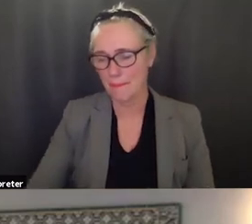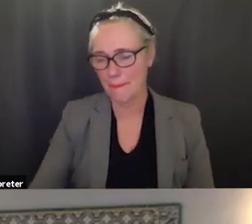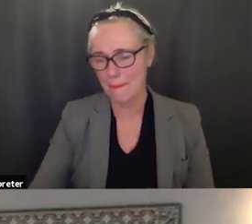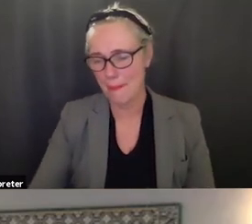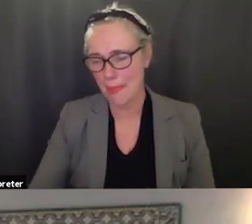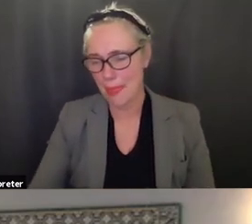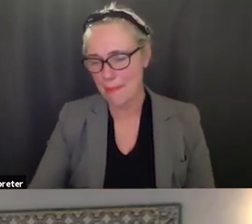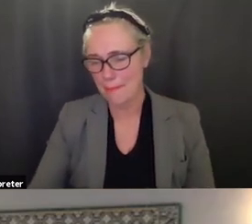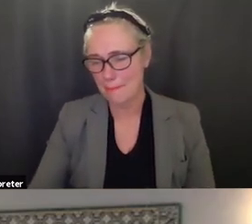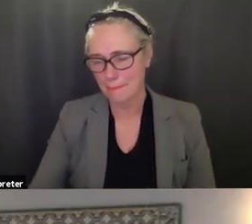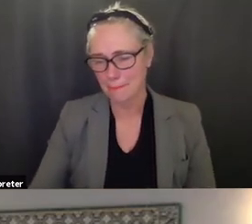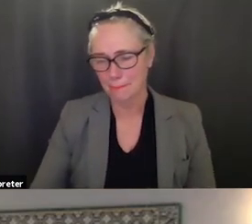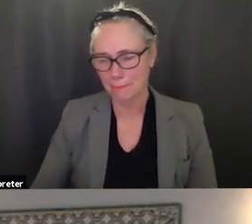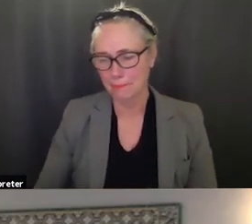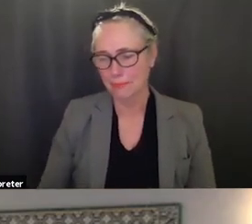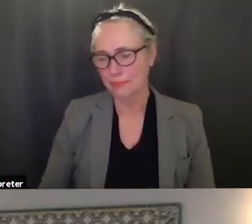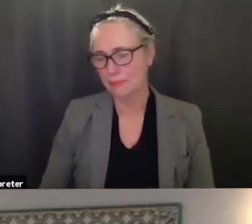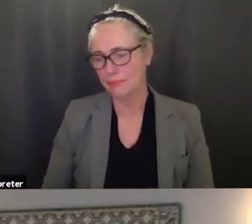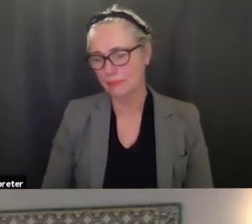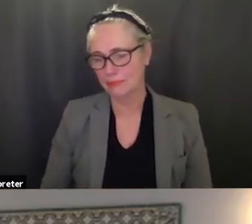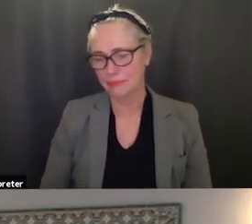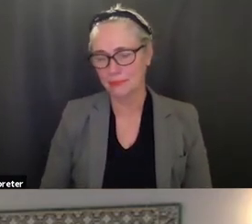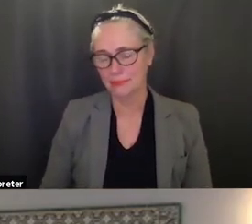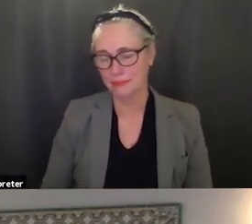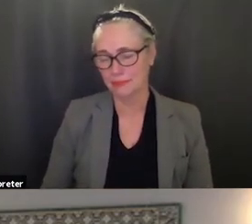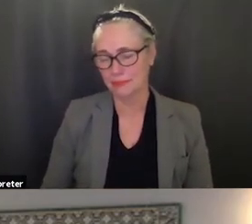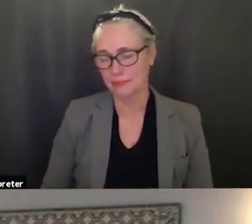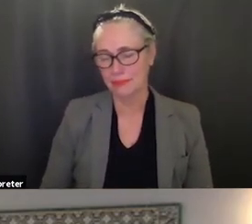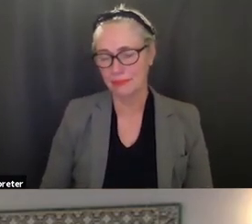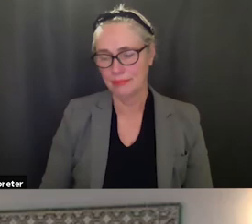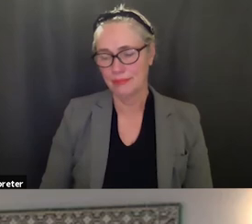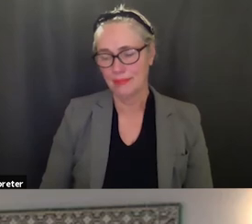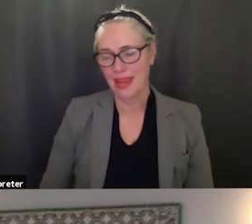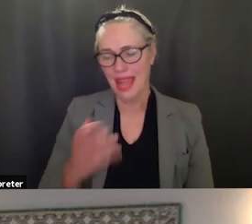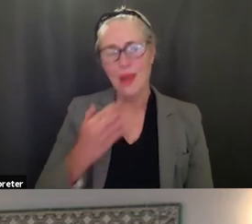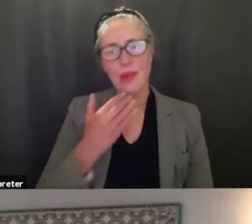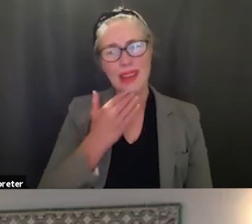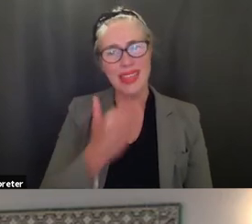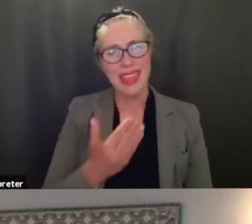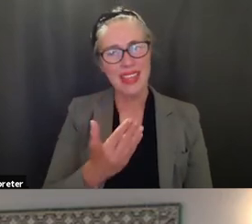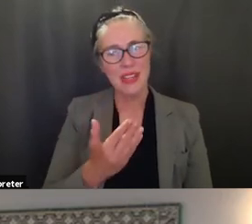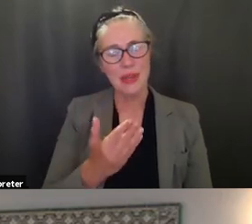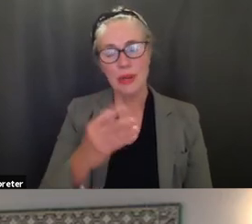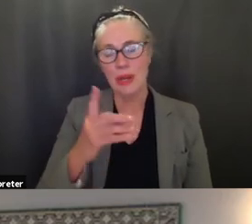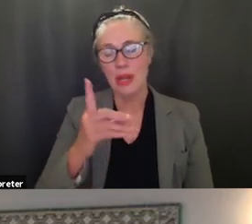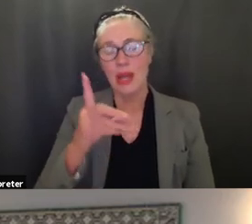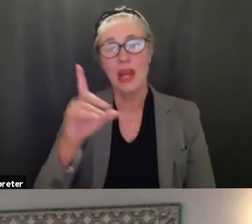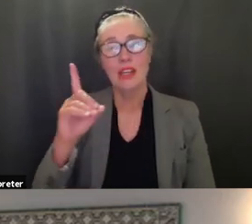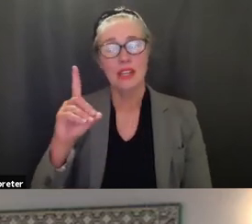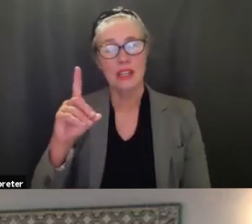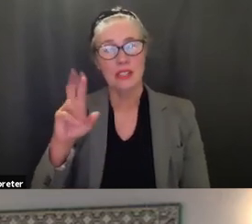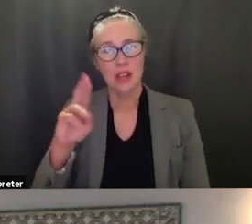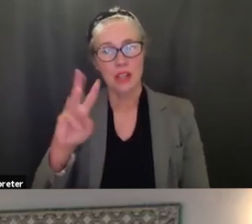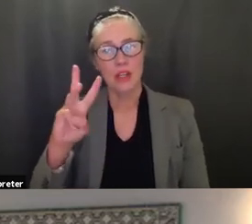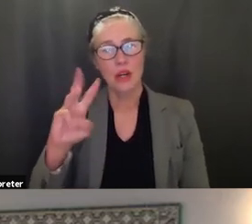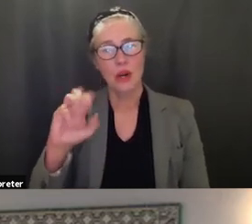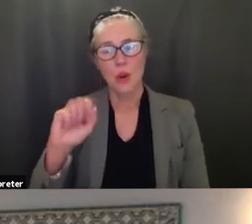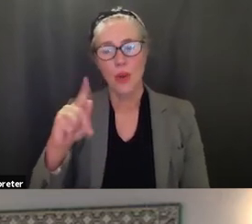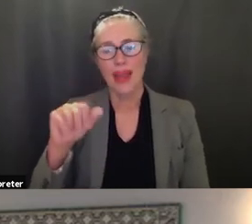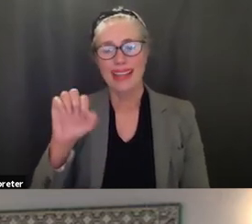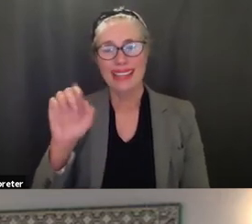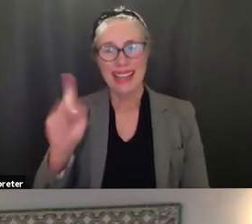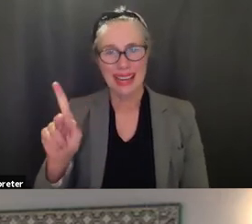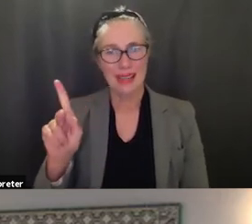yeah thank you i also i just want to thank you um dr wagenek for your heartfelt introduction to give the